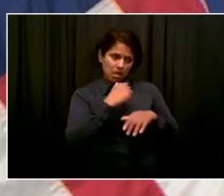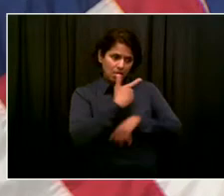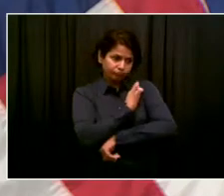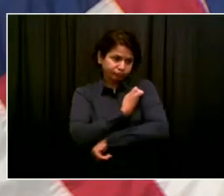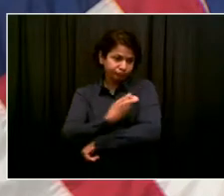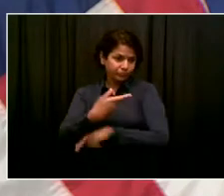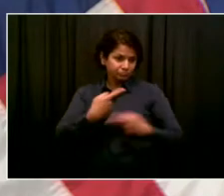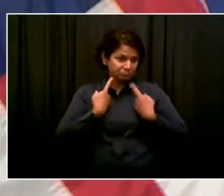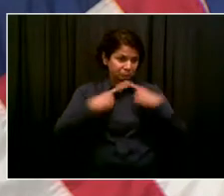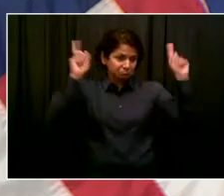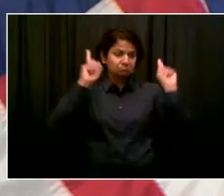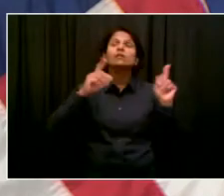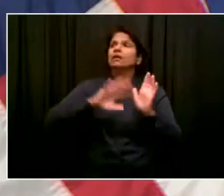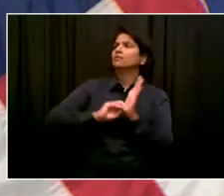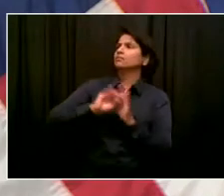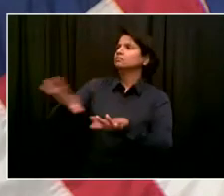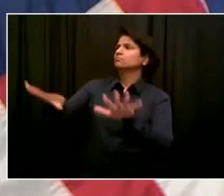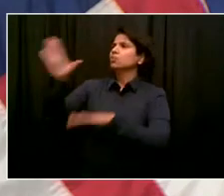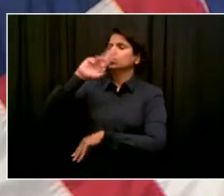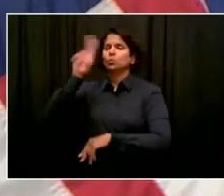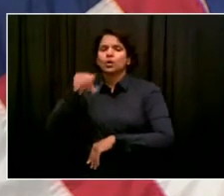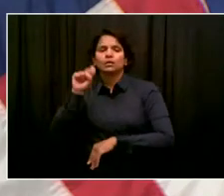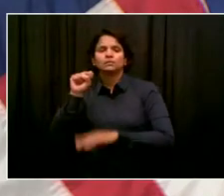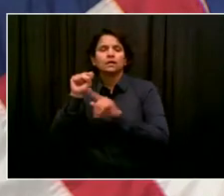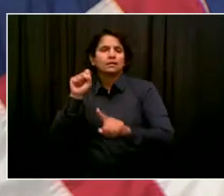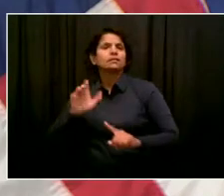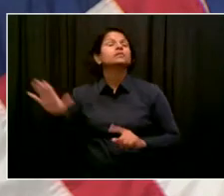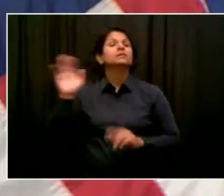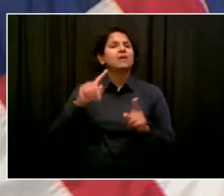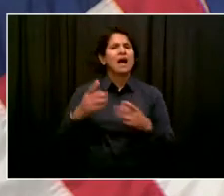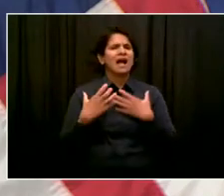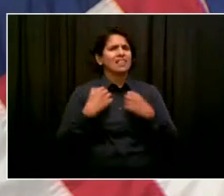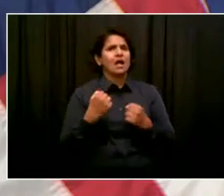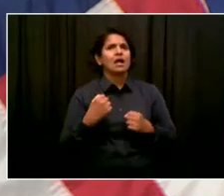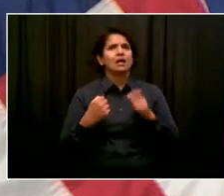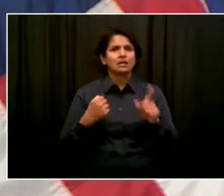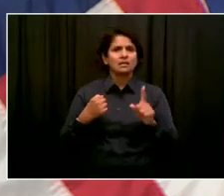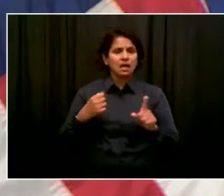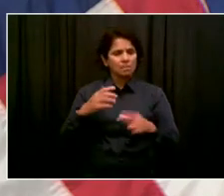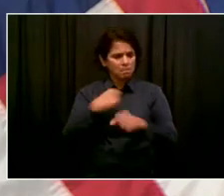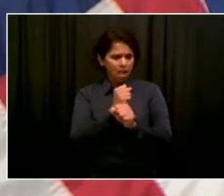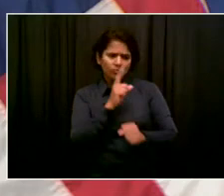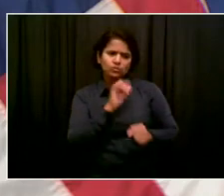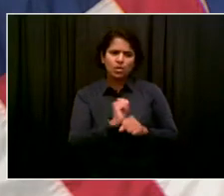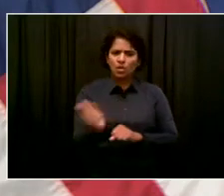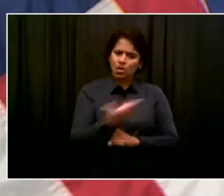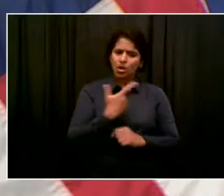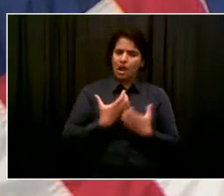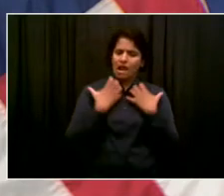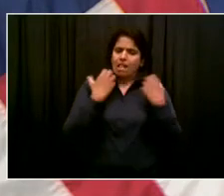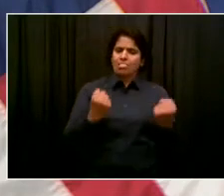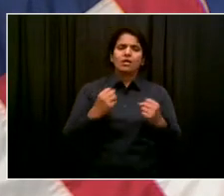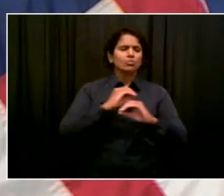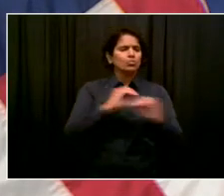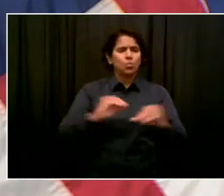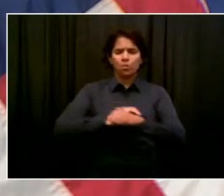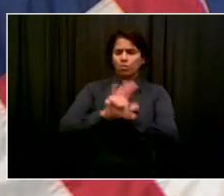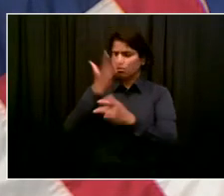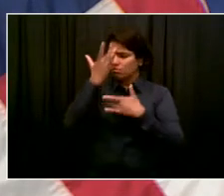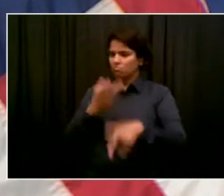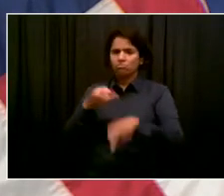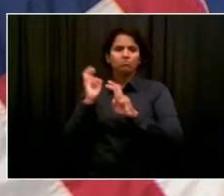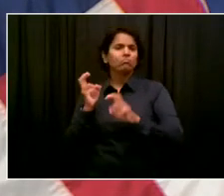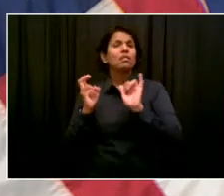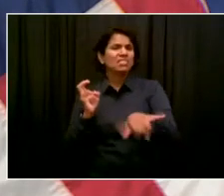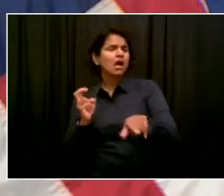health. This is why new employees joining city service must now be vaccinated against COVID. As we've